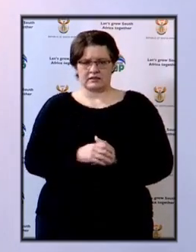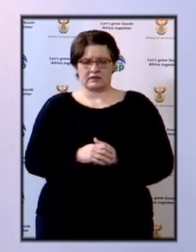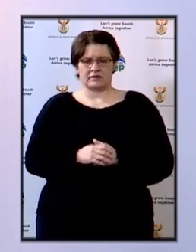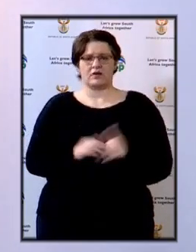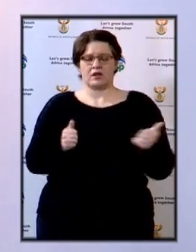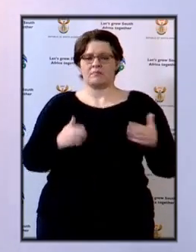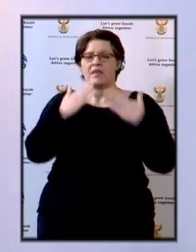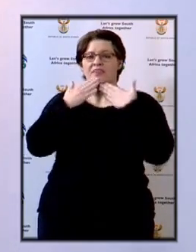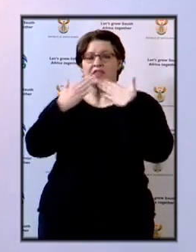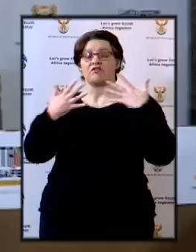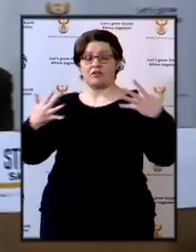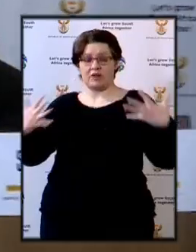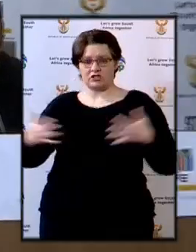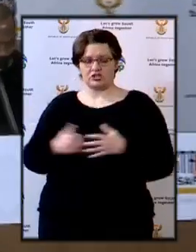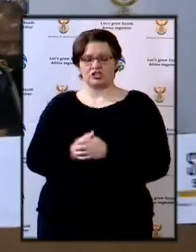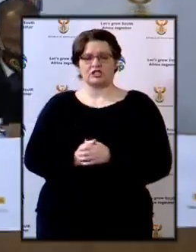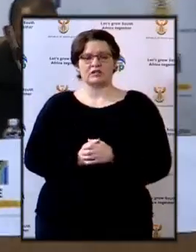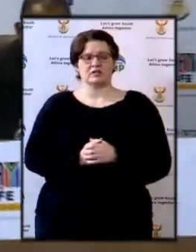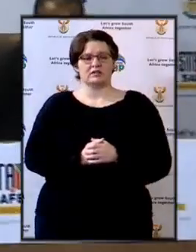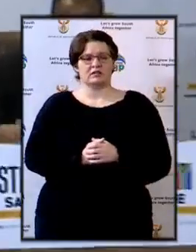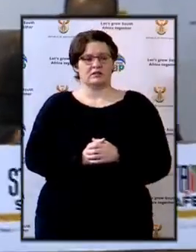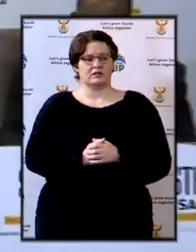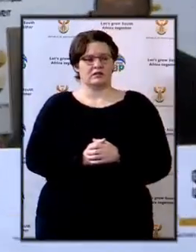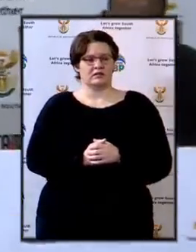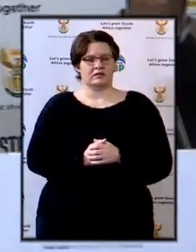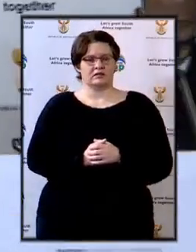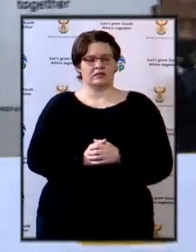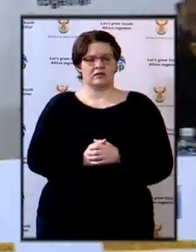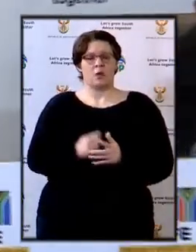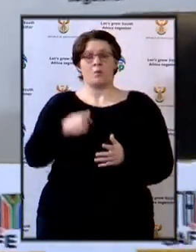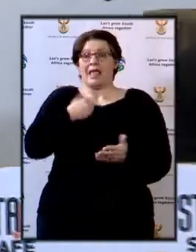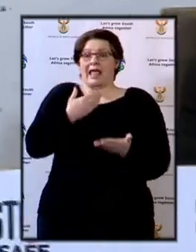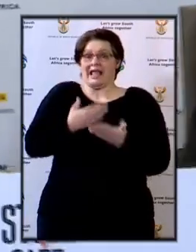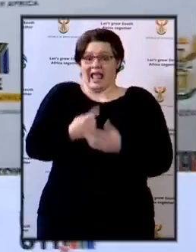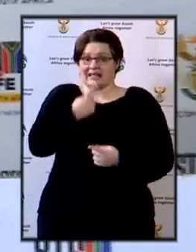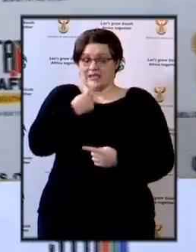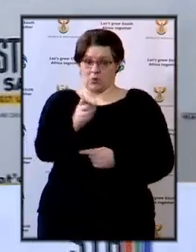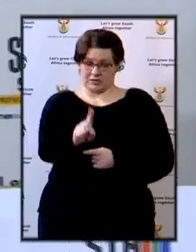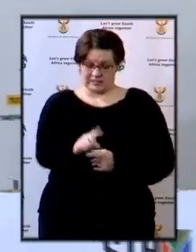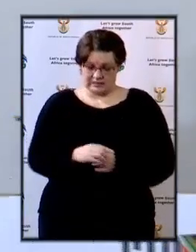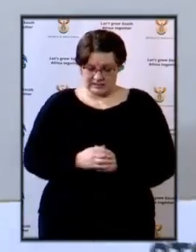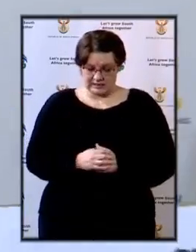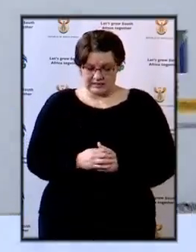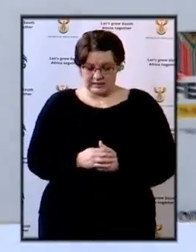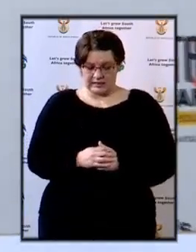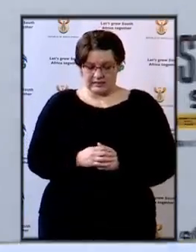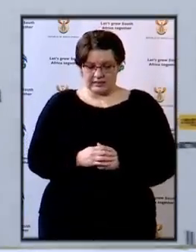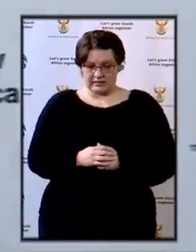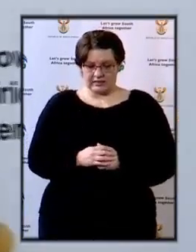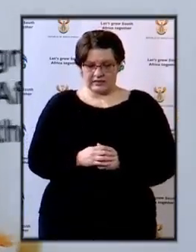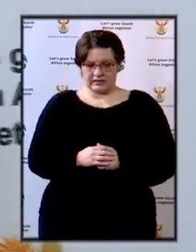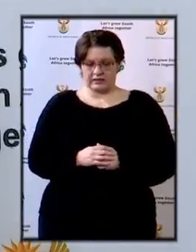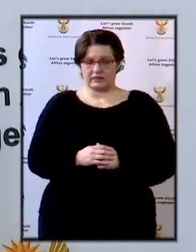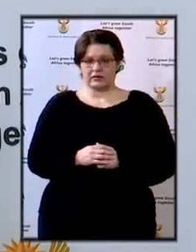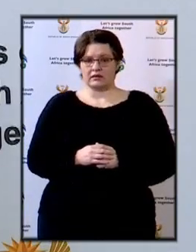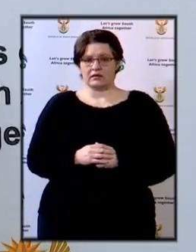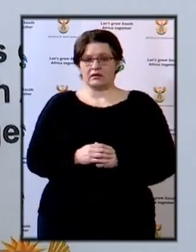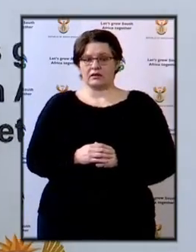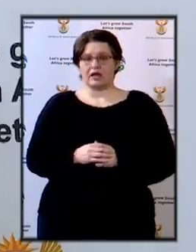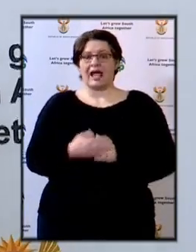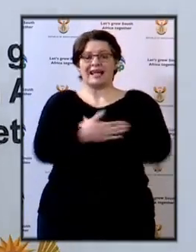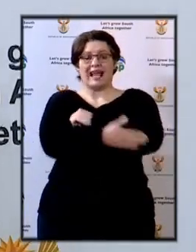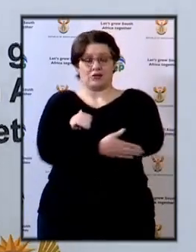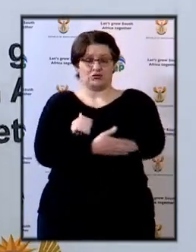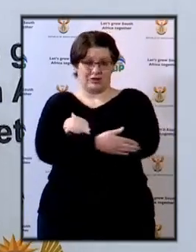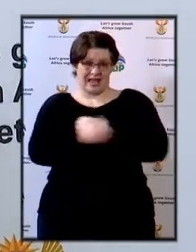Yeah. Thank you very much for that question. What I can say is that the country